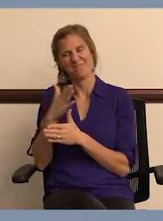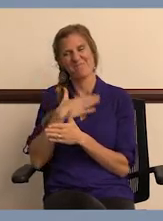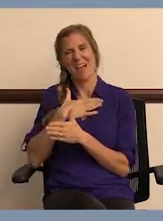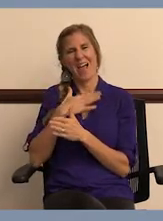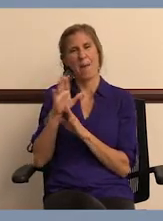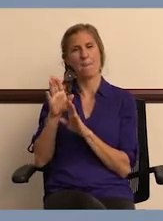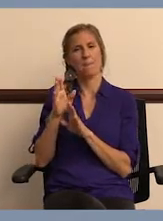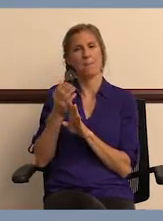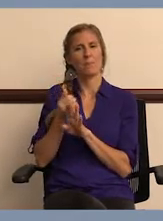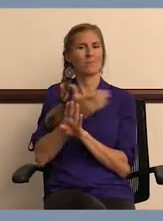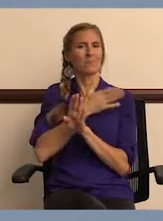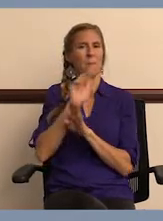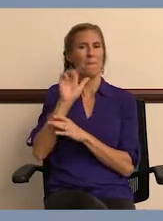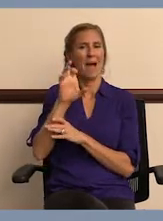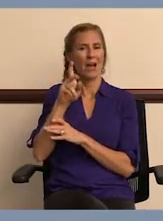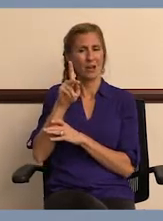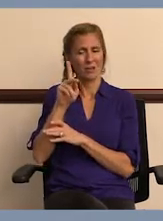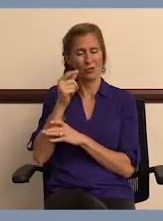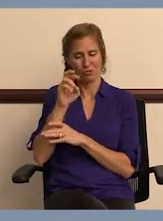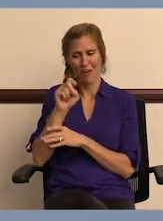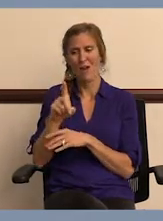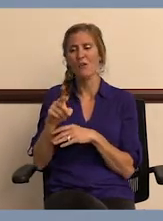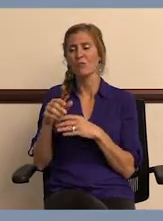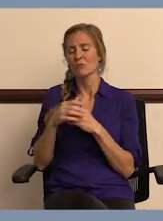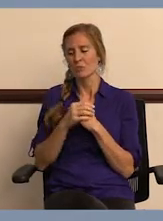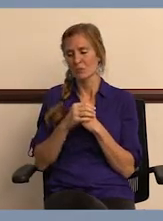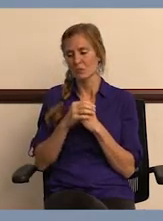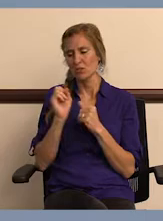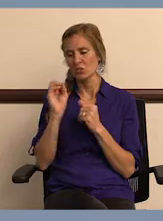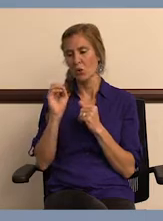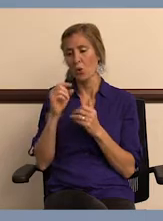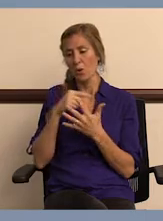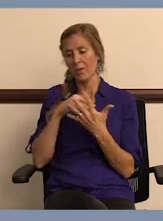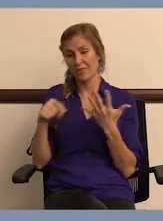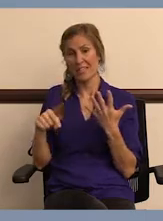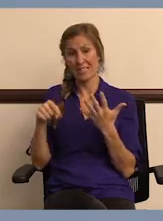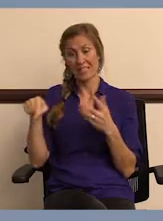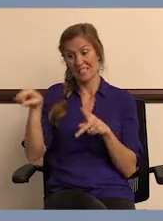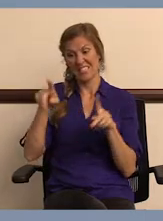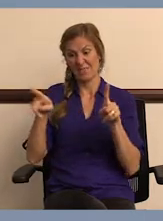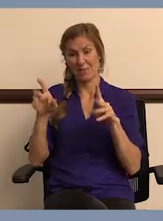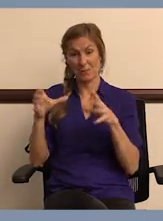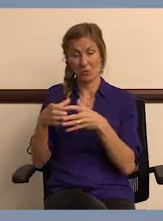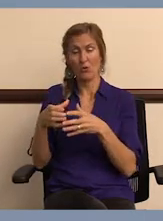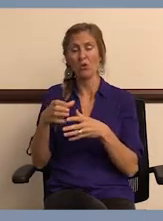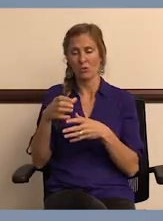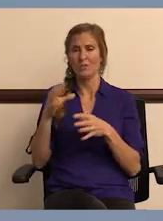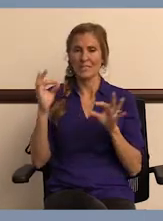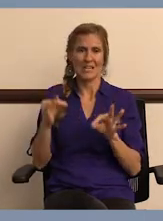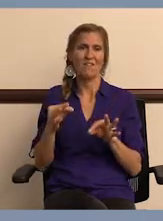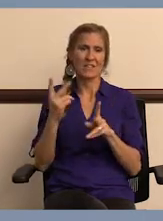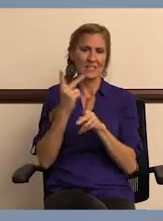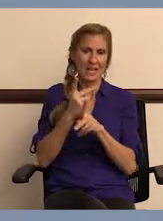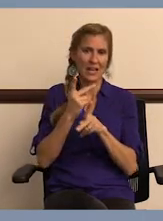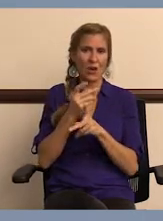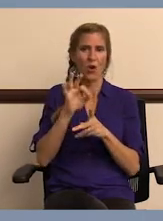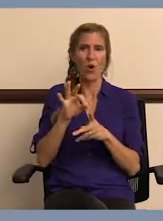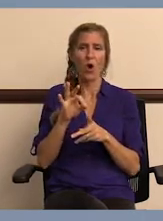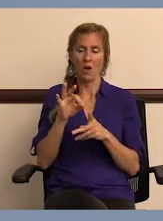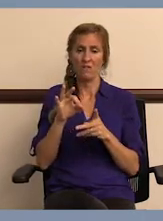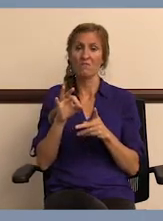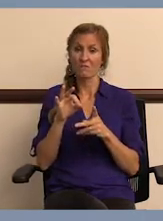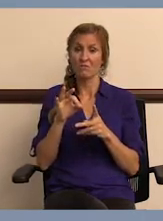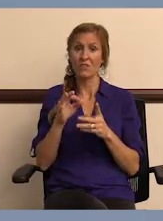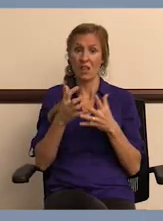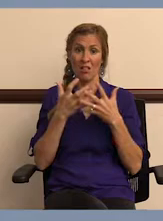background when I first joined the Air Force was a heavy equipment mechanic. So these guys definitely, you know,